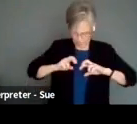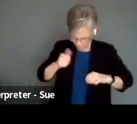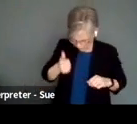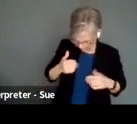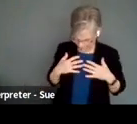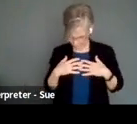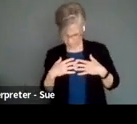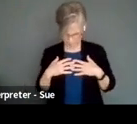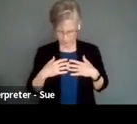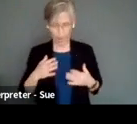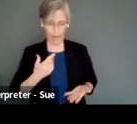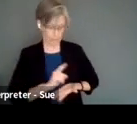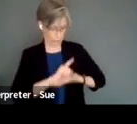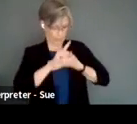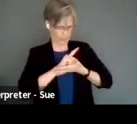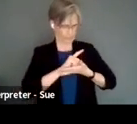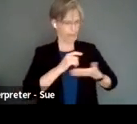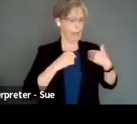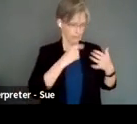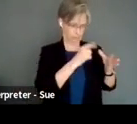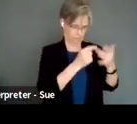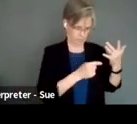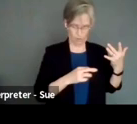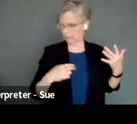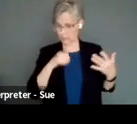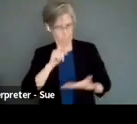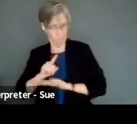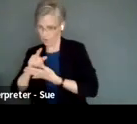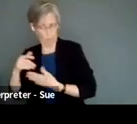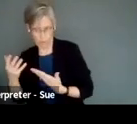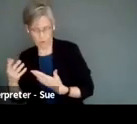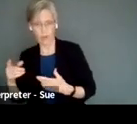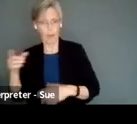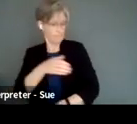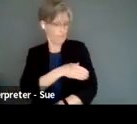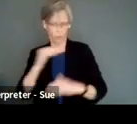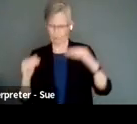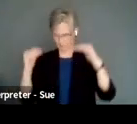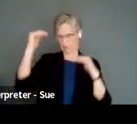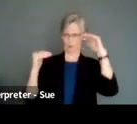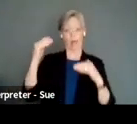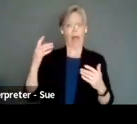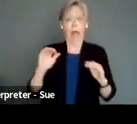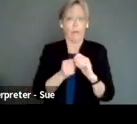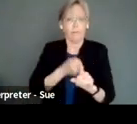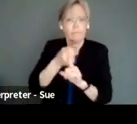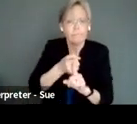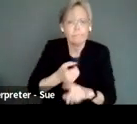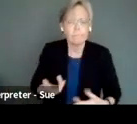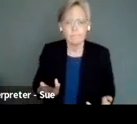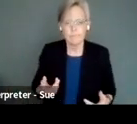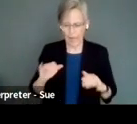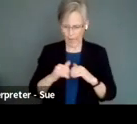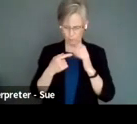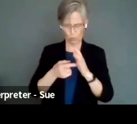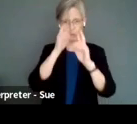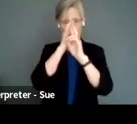where do you have privilege? Where do you lack privilege? Where does that come into those power dynamics that Holly was talking about? What are the protocols? How do you show